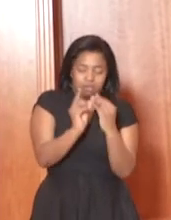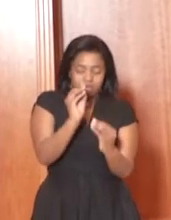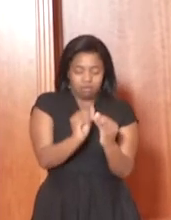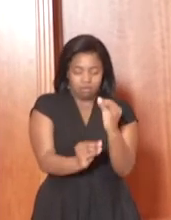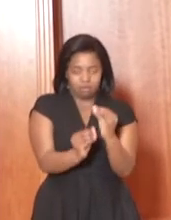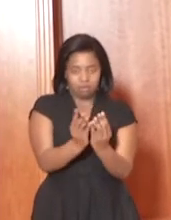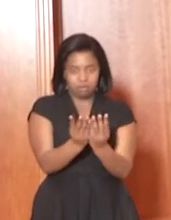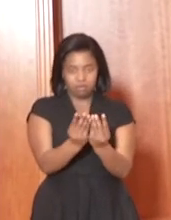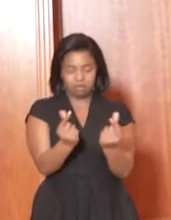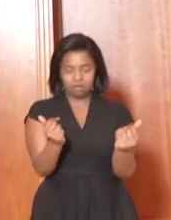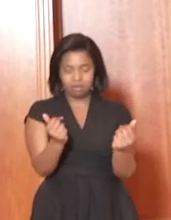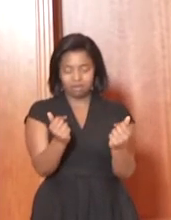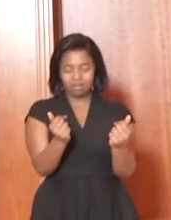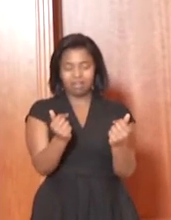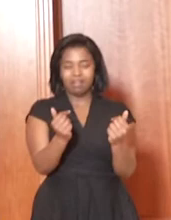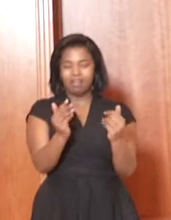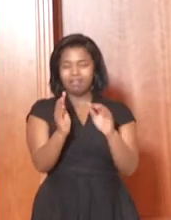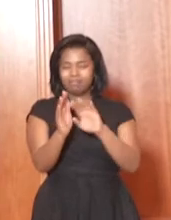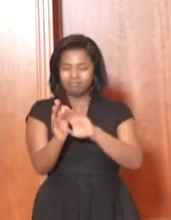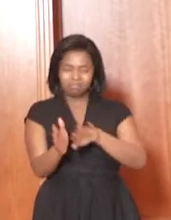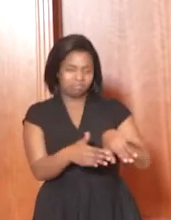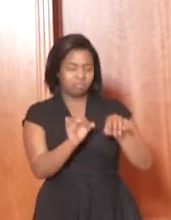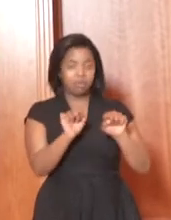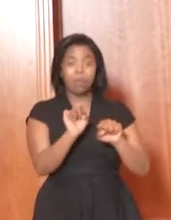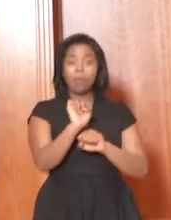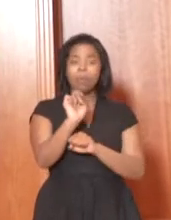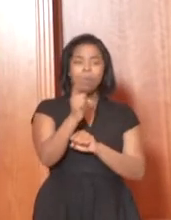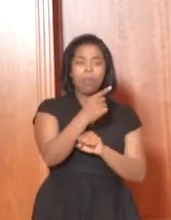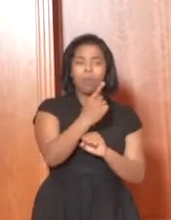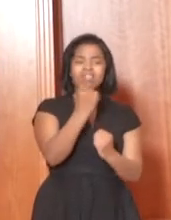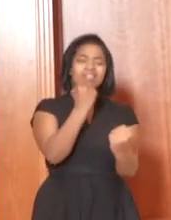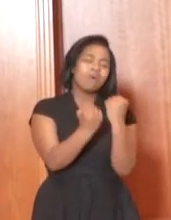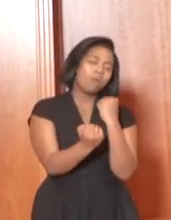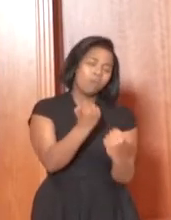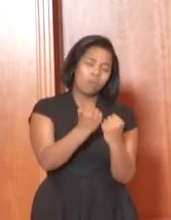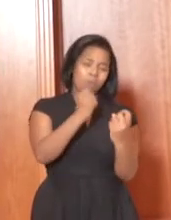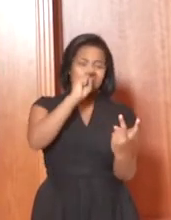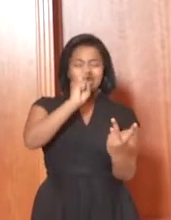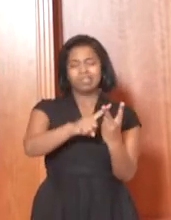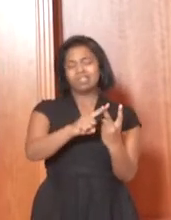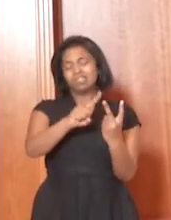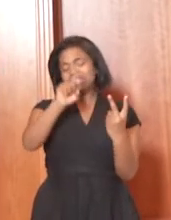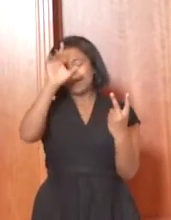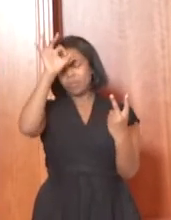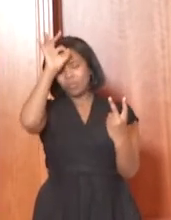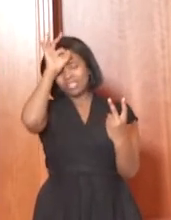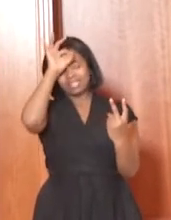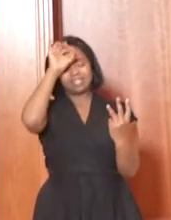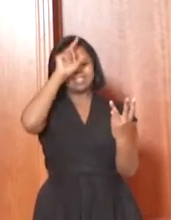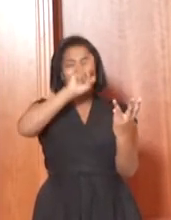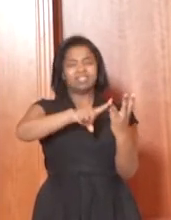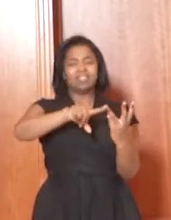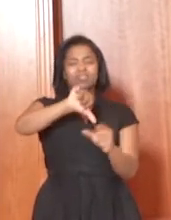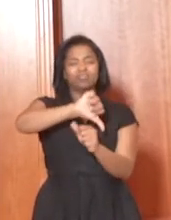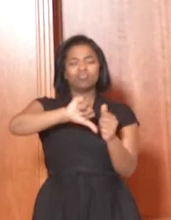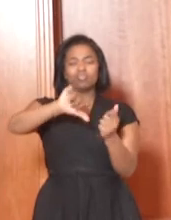finally defeat. And all the institutions, the courts, the prosecution service, various